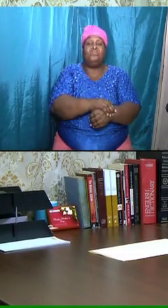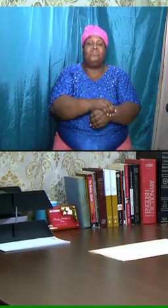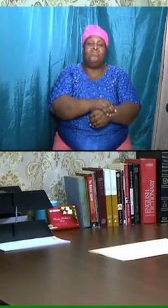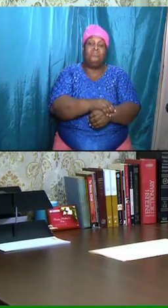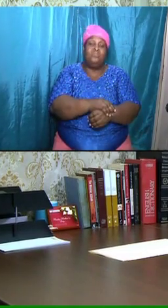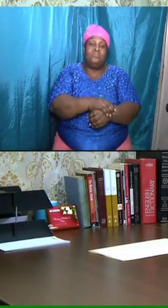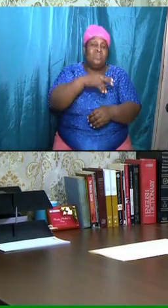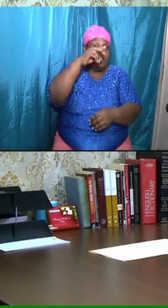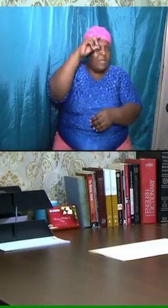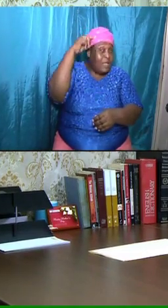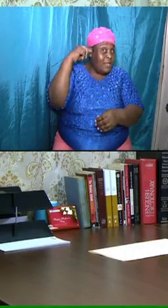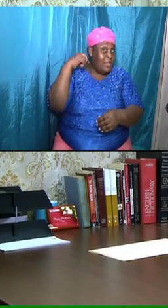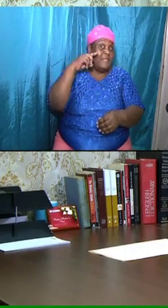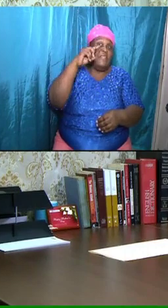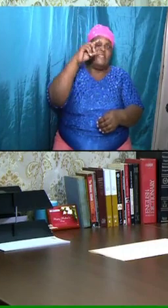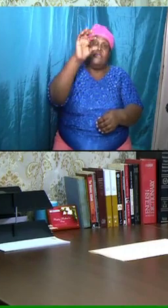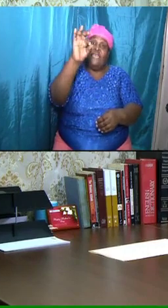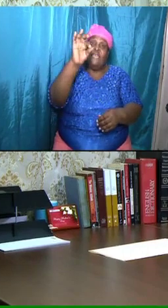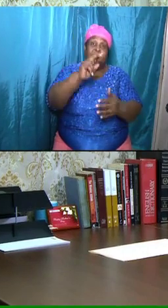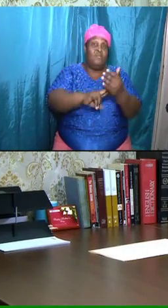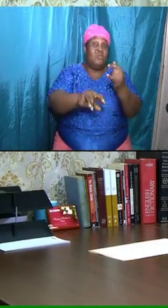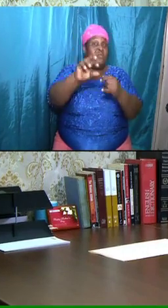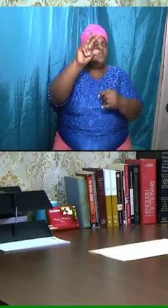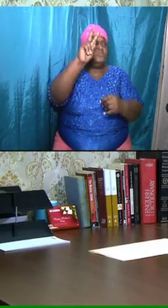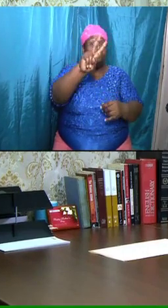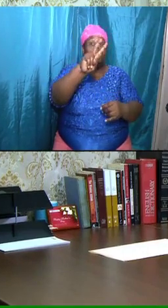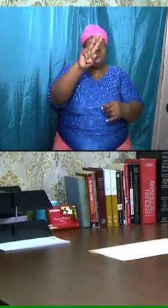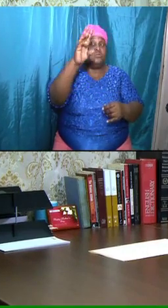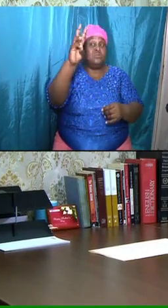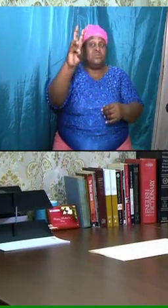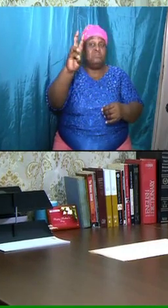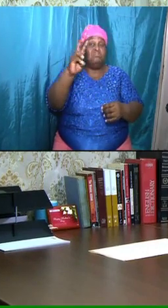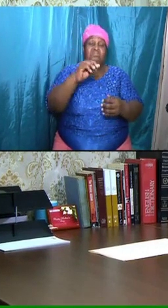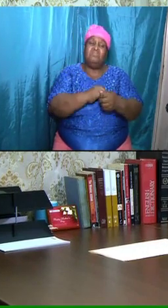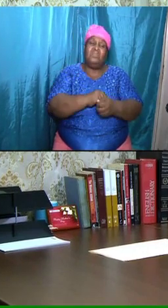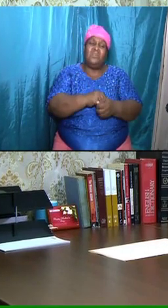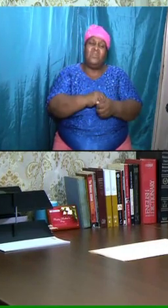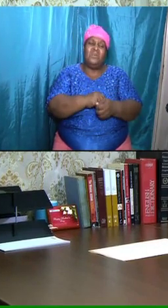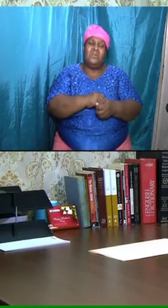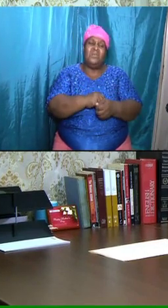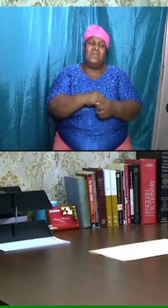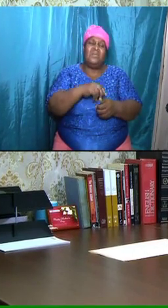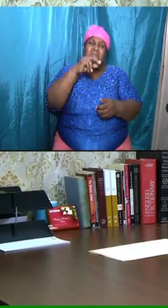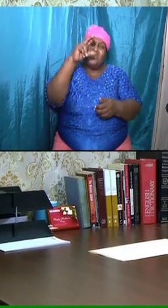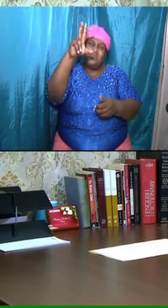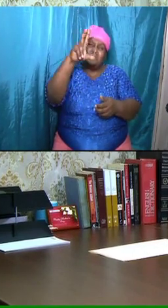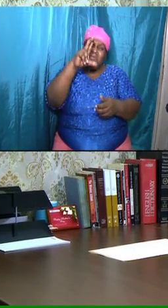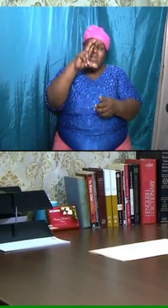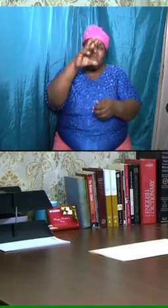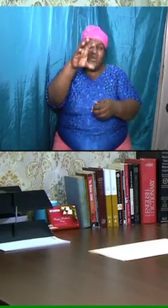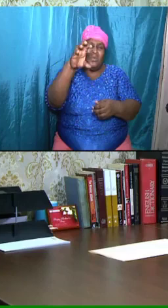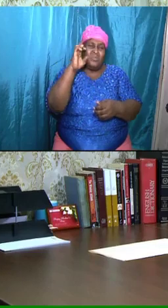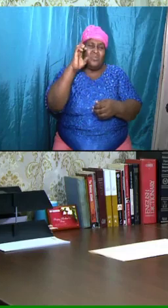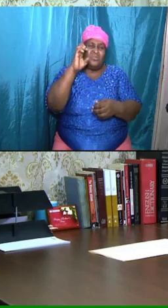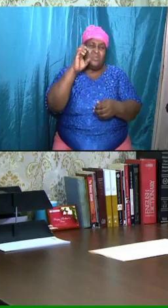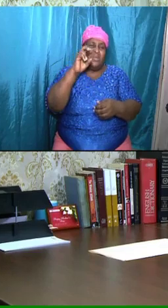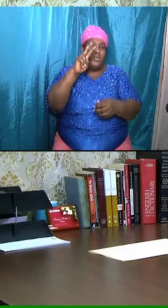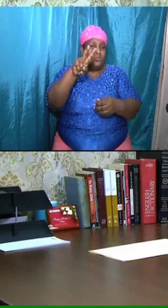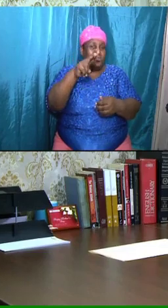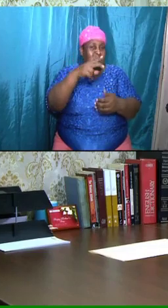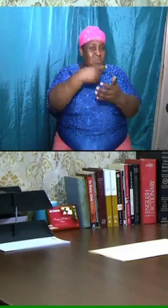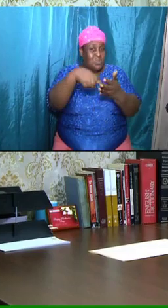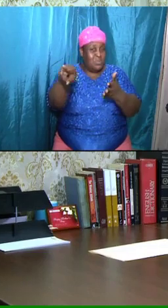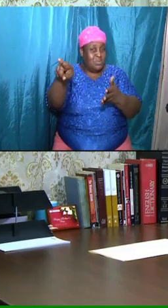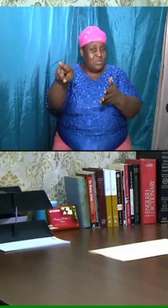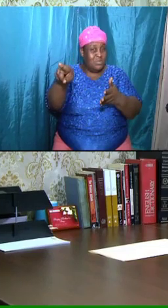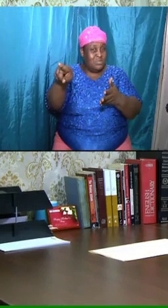and I'll just read it for us. It says, And after three score and two weeks, and this is a scripture that we have read before,